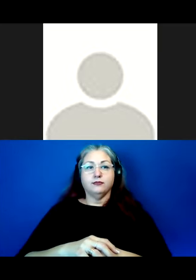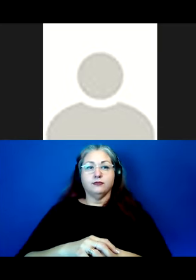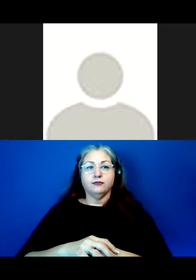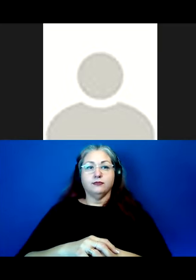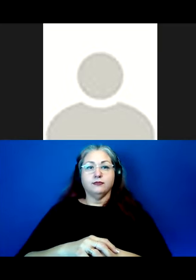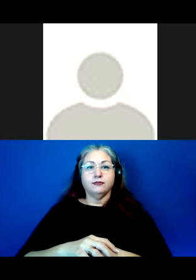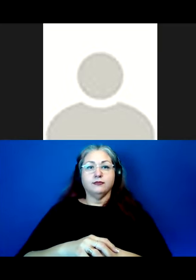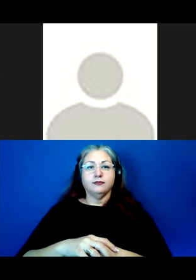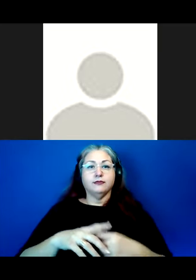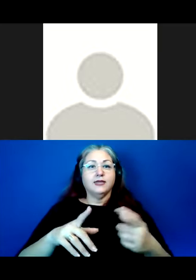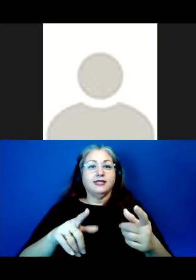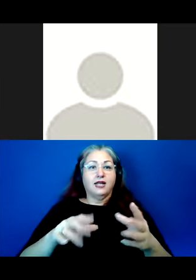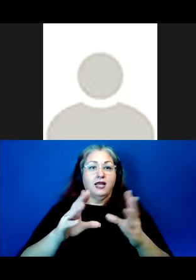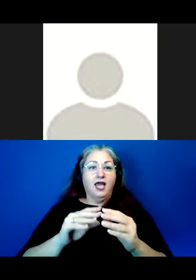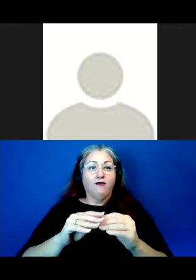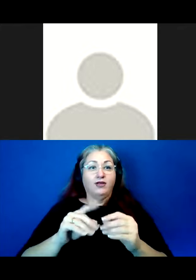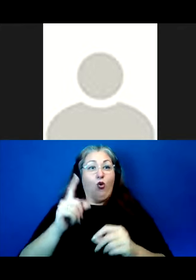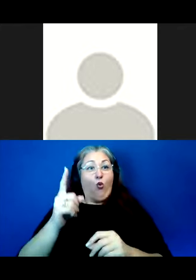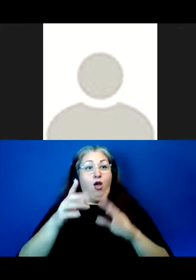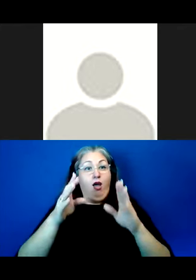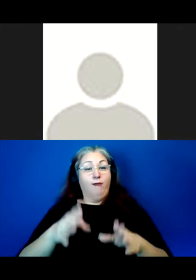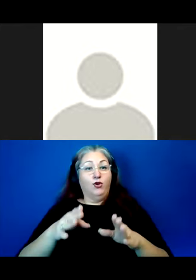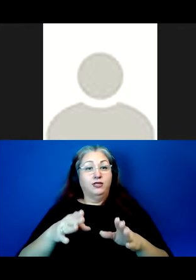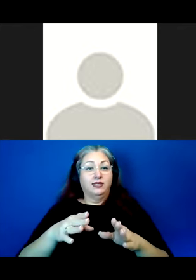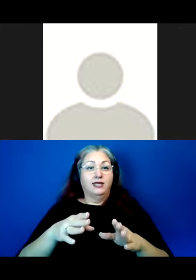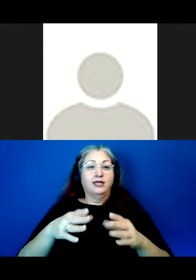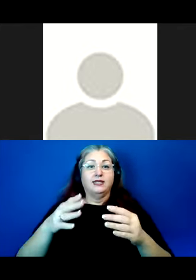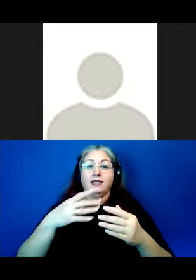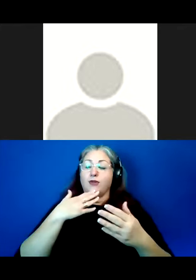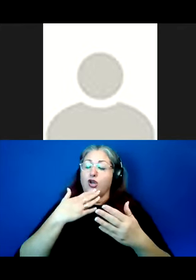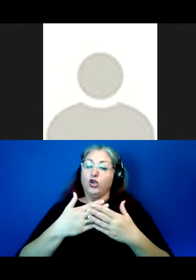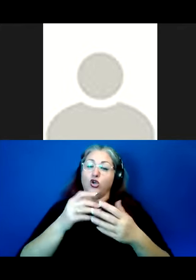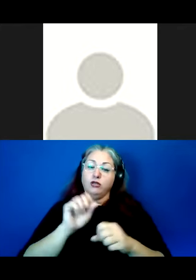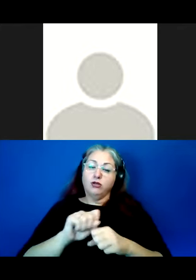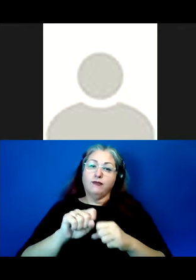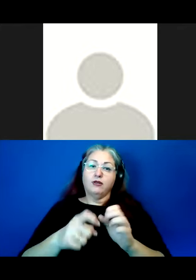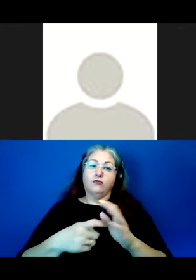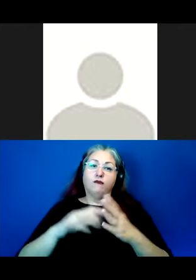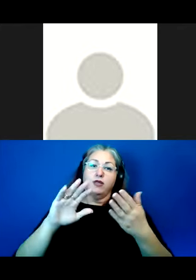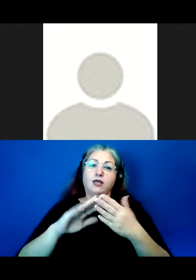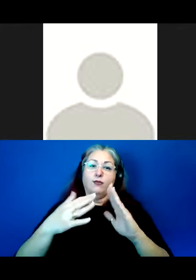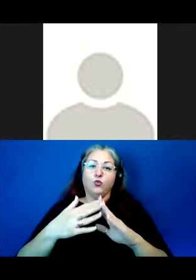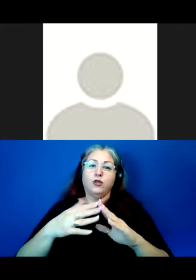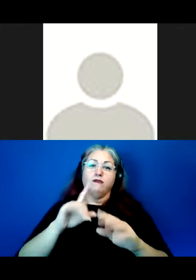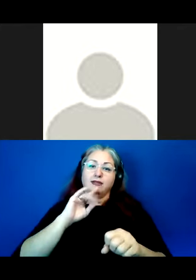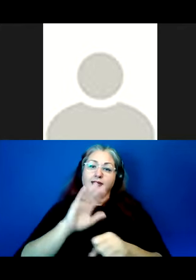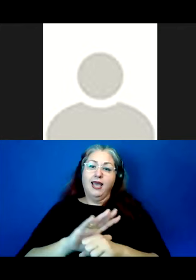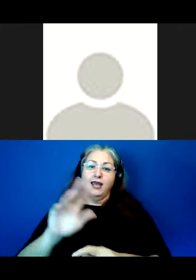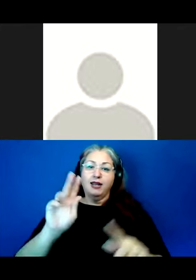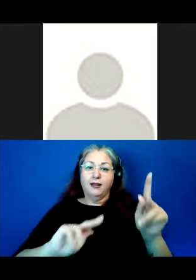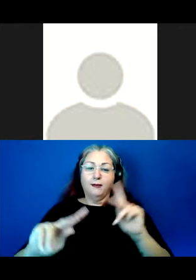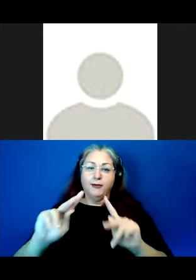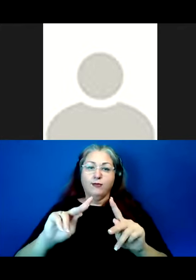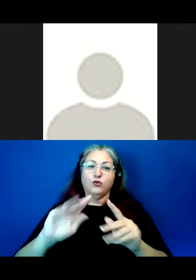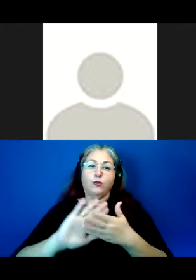No conference is put together by a single person, and like any good endeavor, it takes a community of dedicated people to bring it to